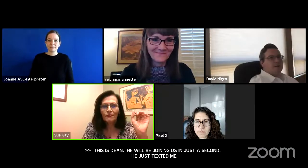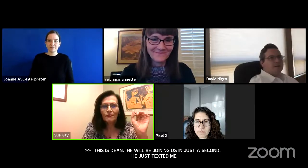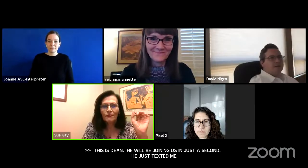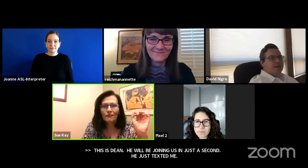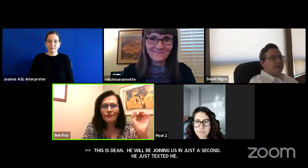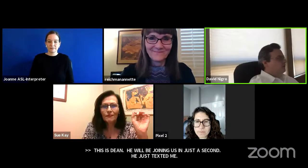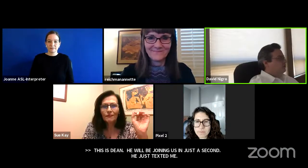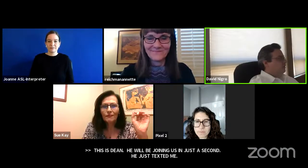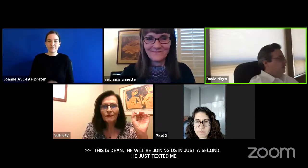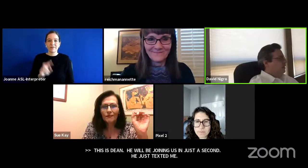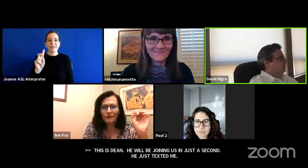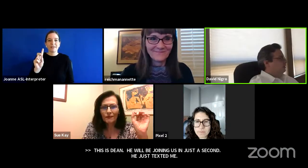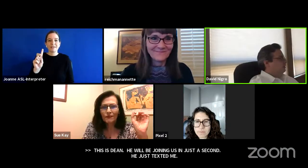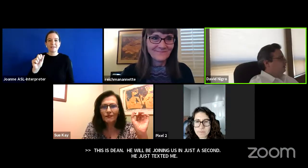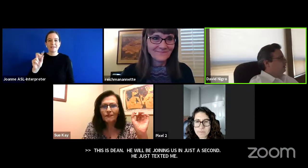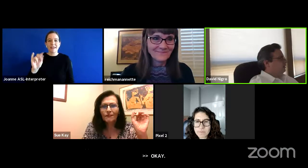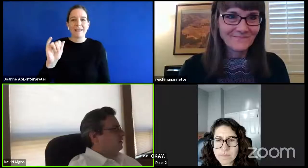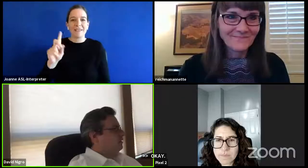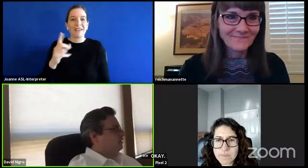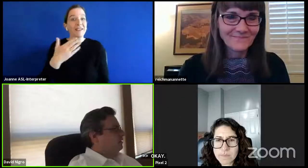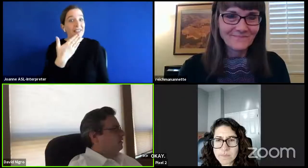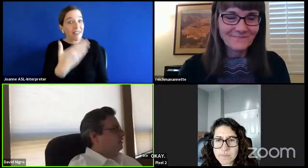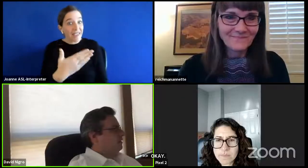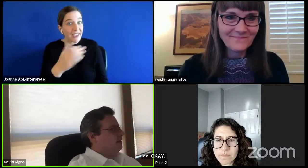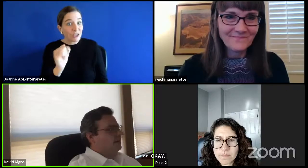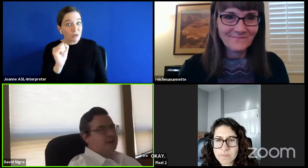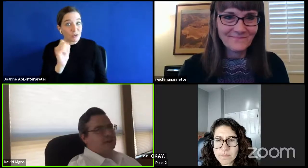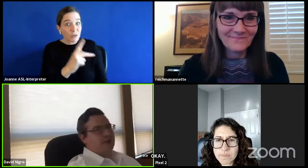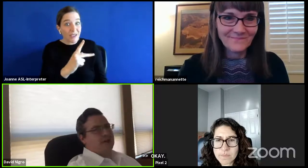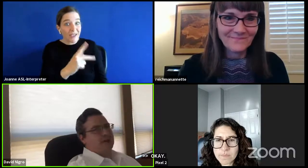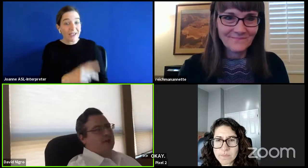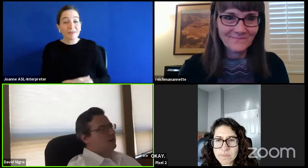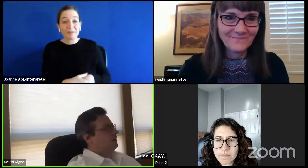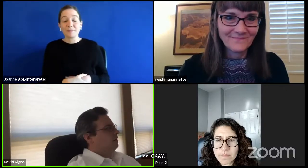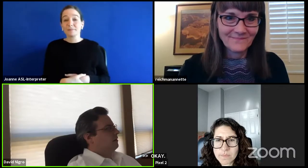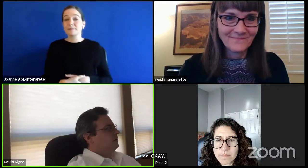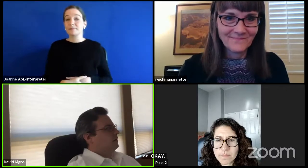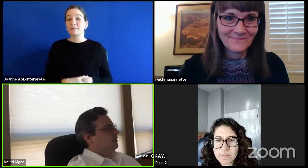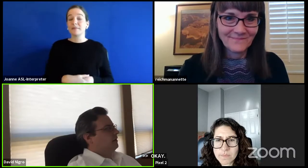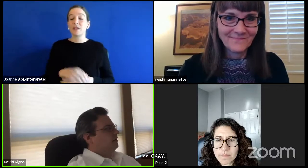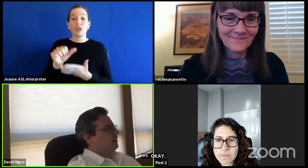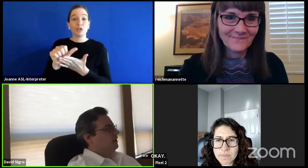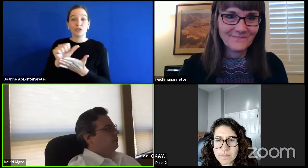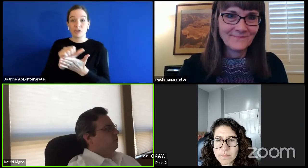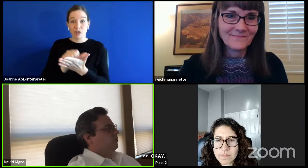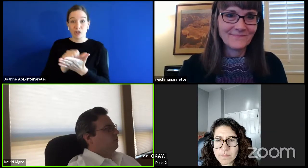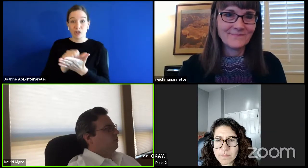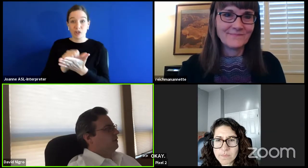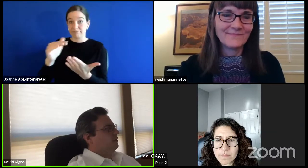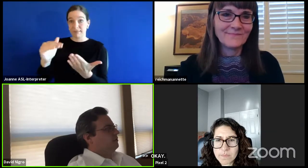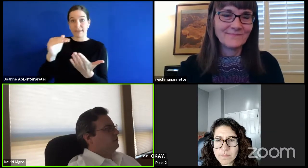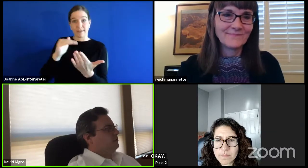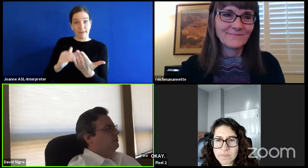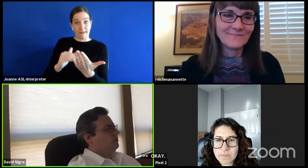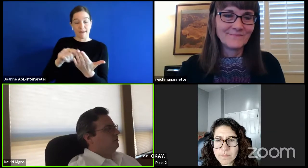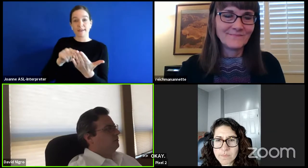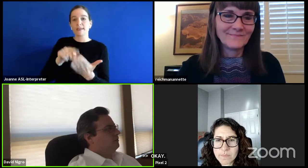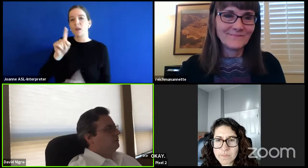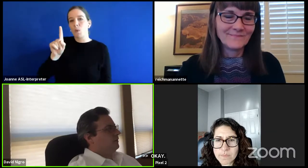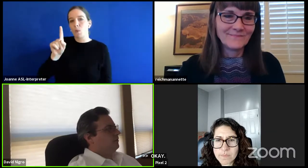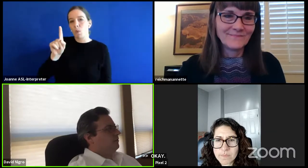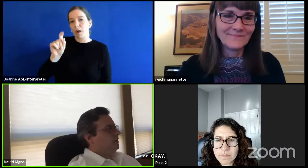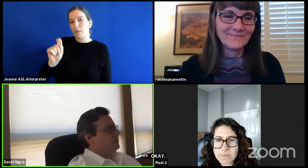thank you sukay thank the next item on our agenda item 1.02